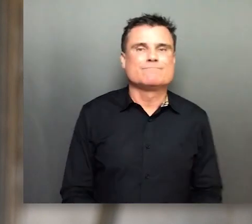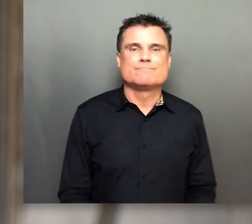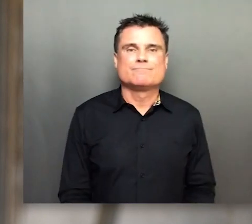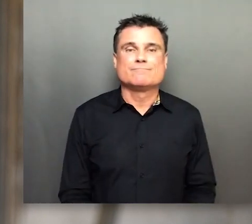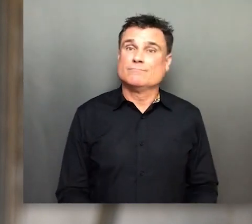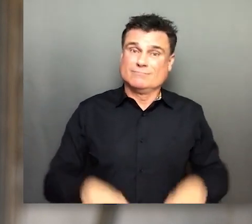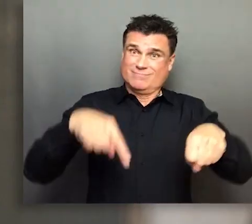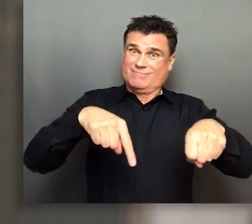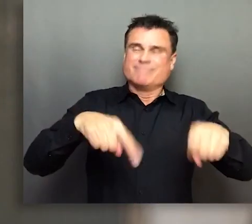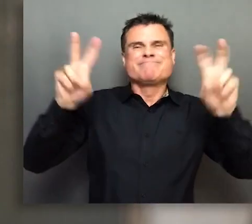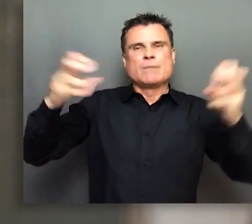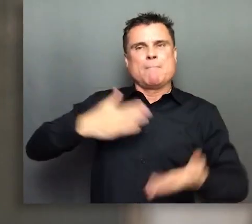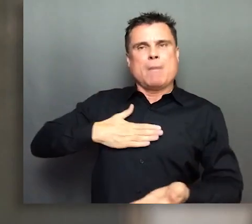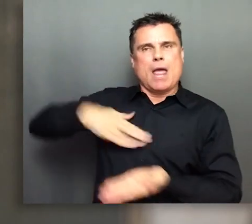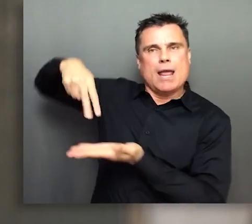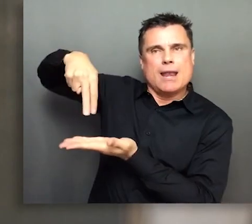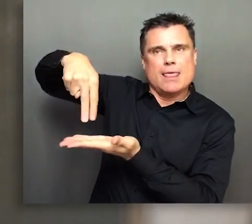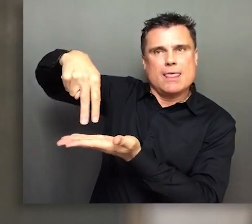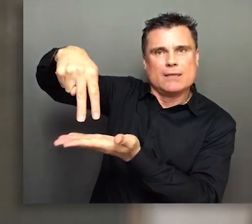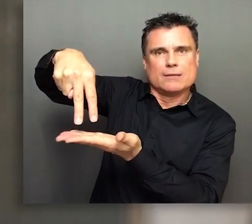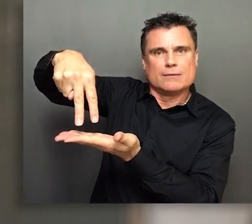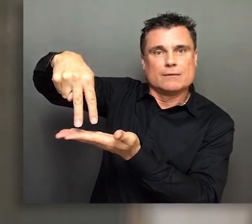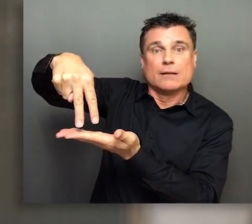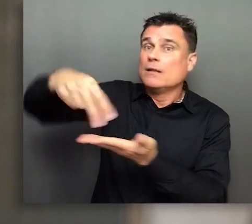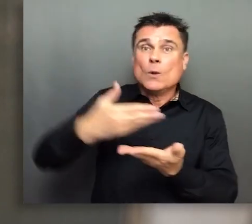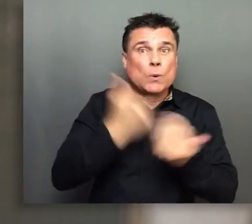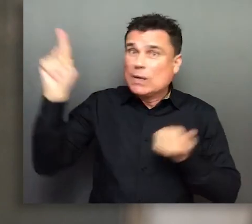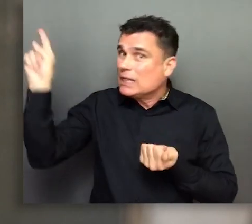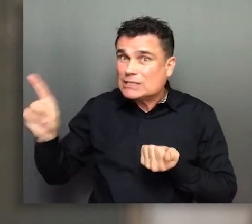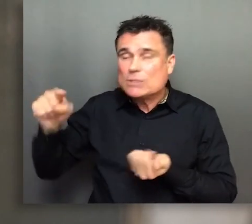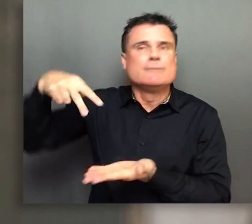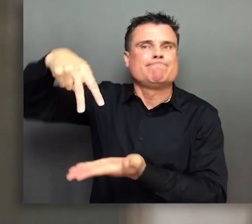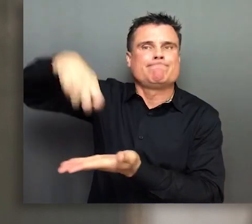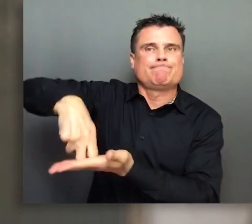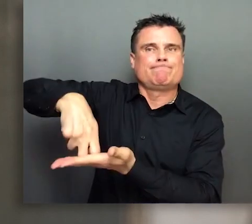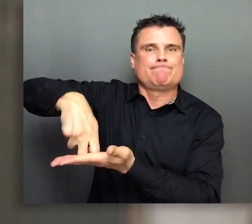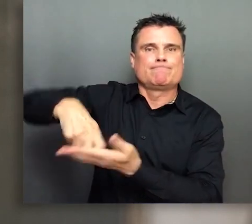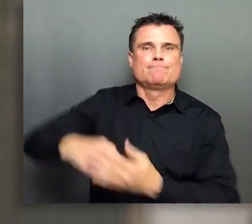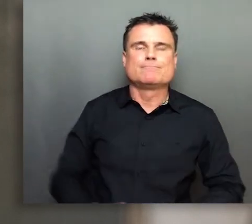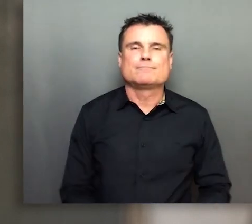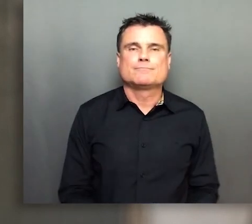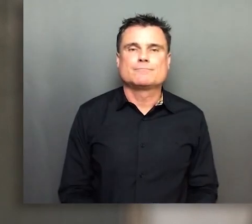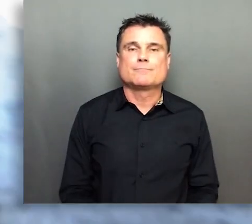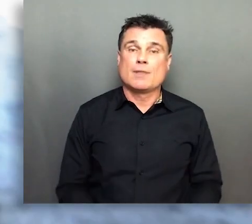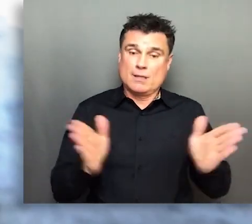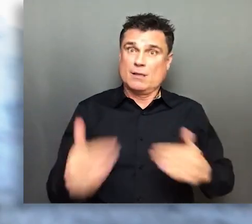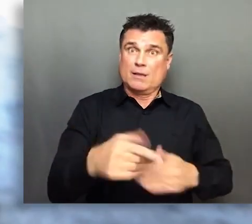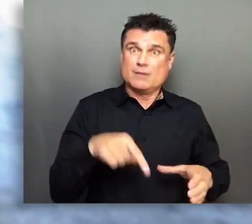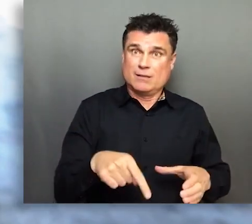or not. My electric scooter is my legs. Without electricity, I have no legs.